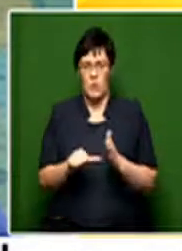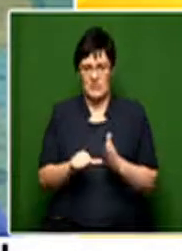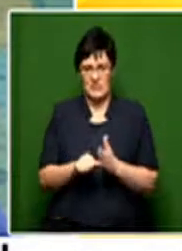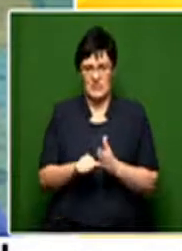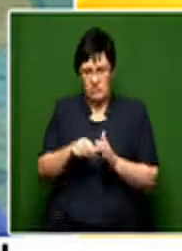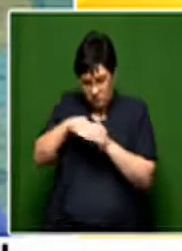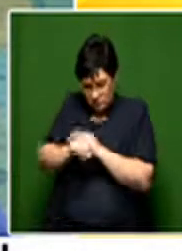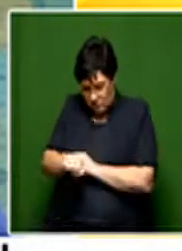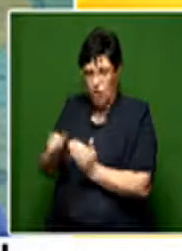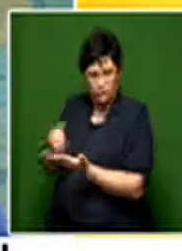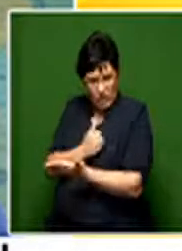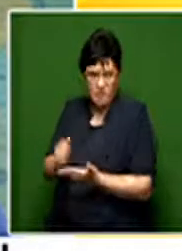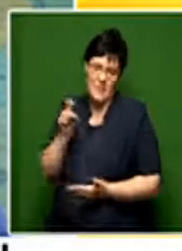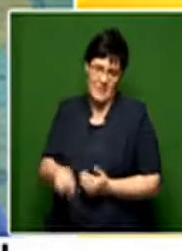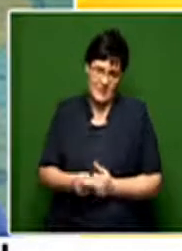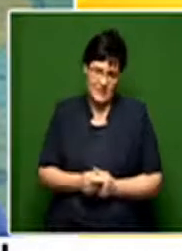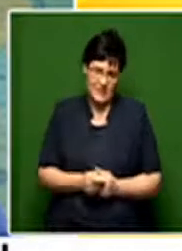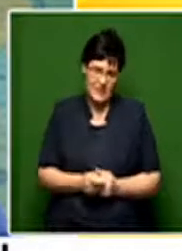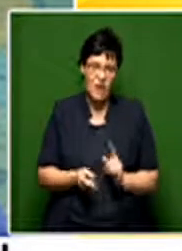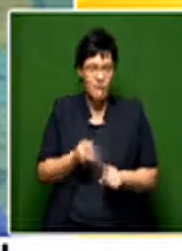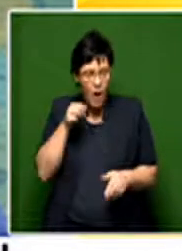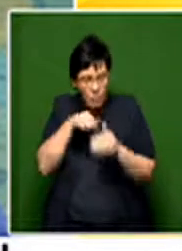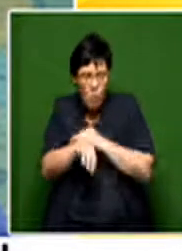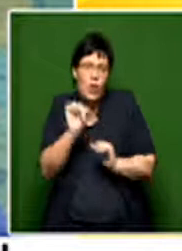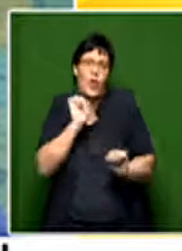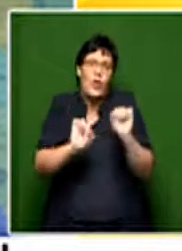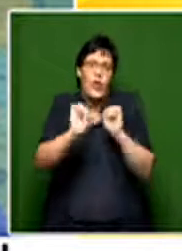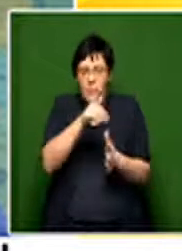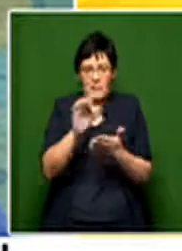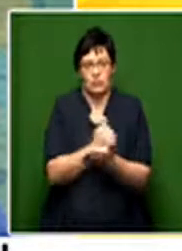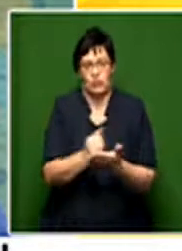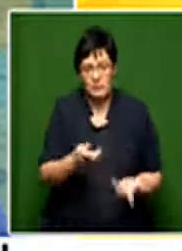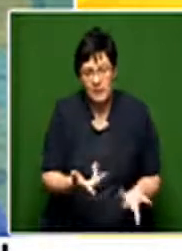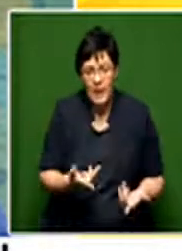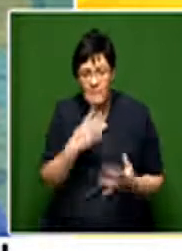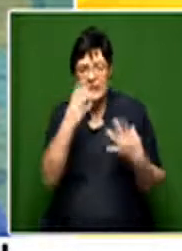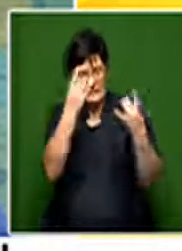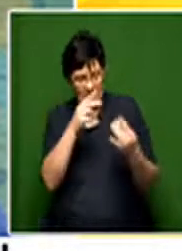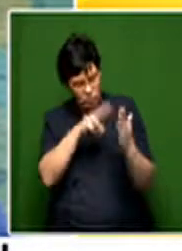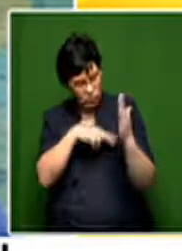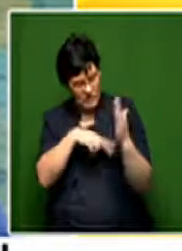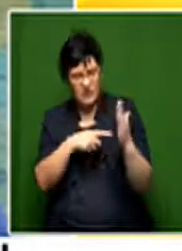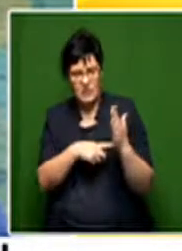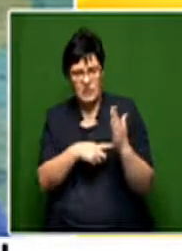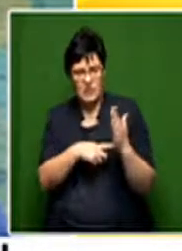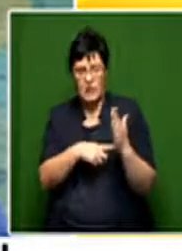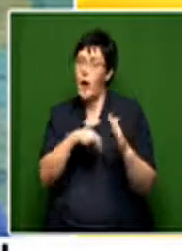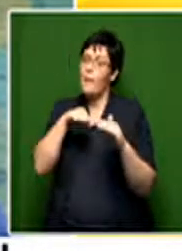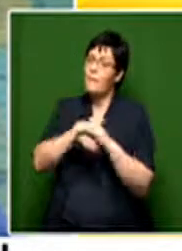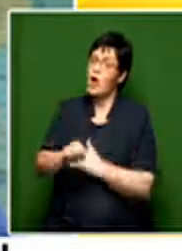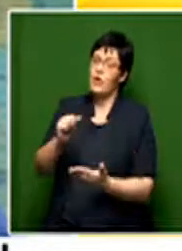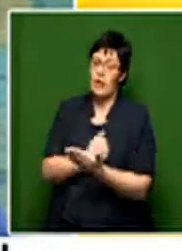register your child. I mean, from that age, from when they are born. And I'm reading stats that say that no birth